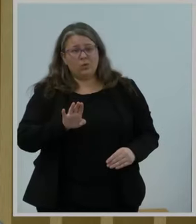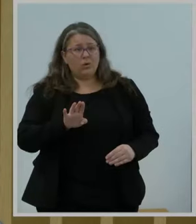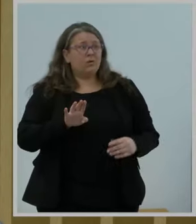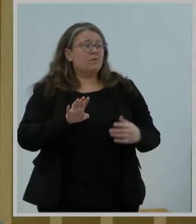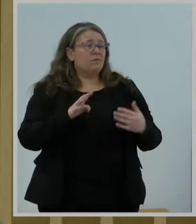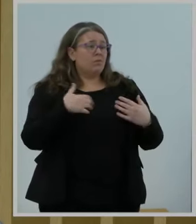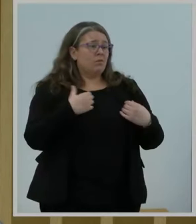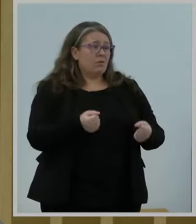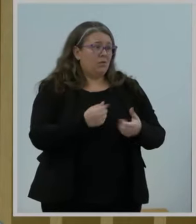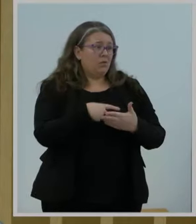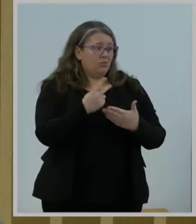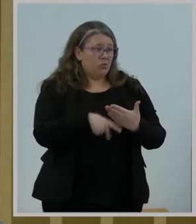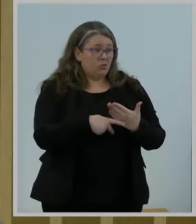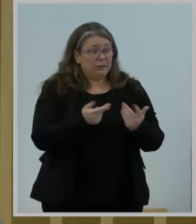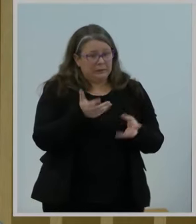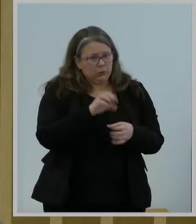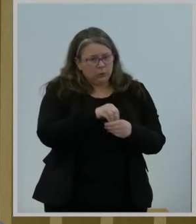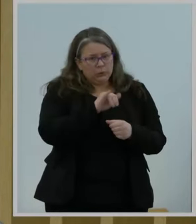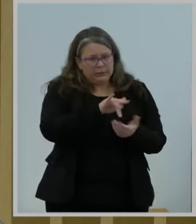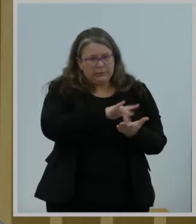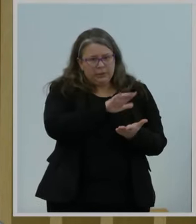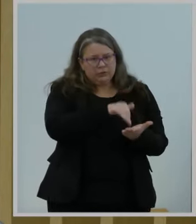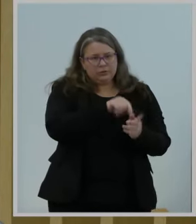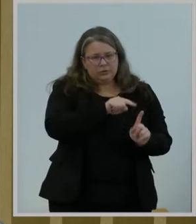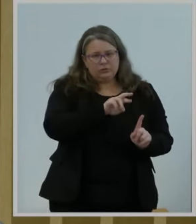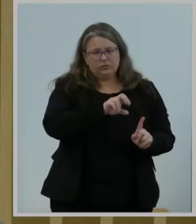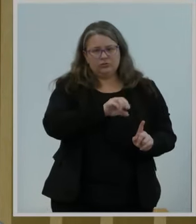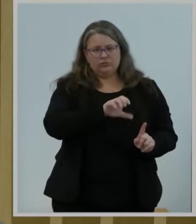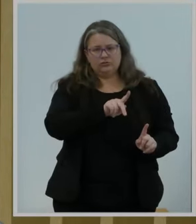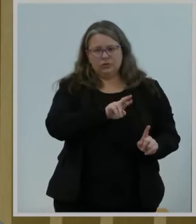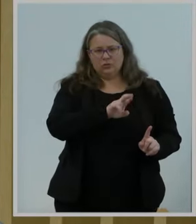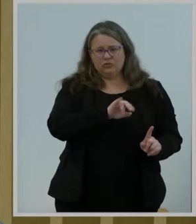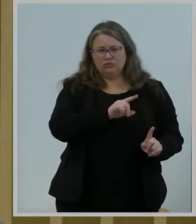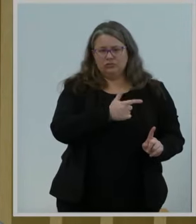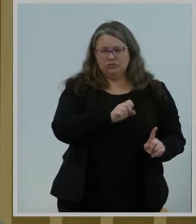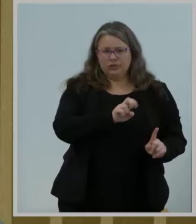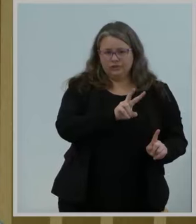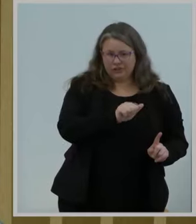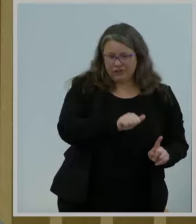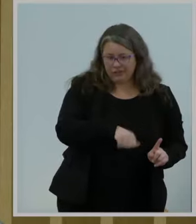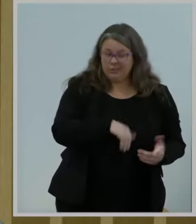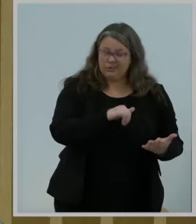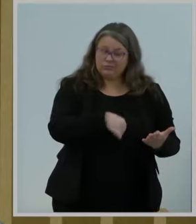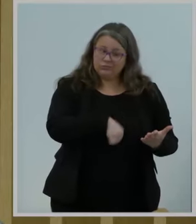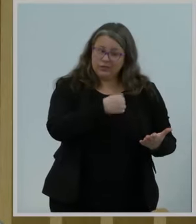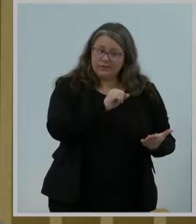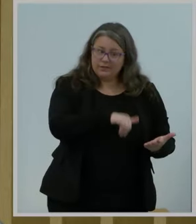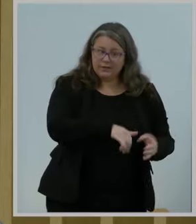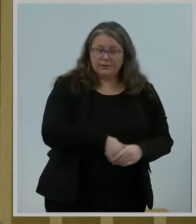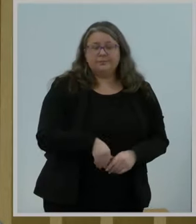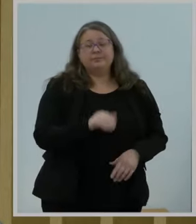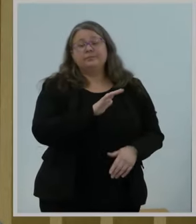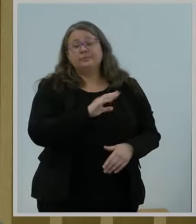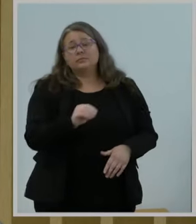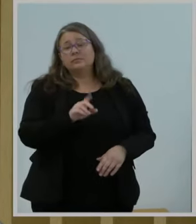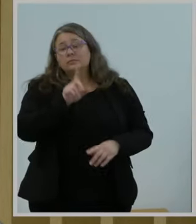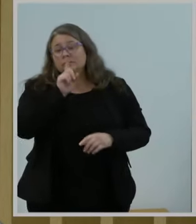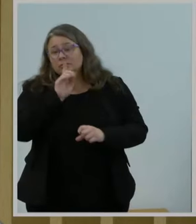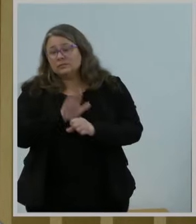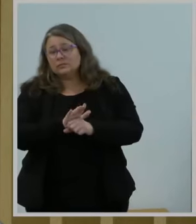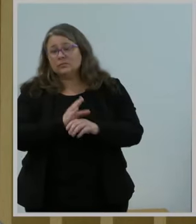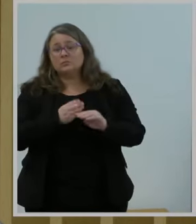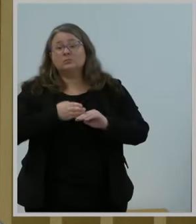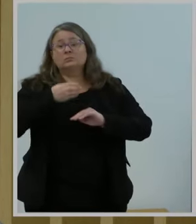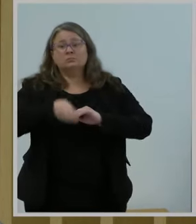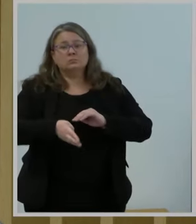something we can be proud of. At the FCC, we can play our part by helping to ensure that expectant and postpartum mothers receive the care they need regardless